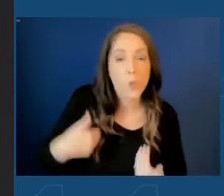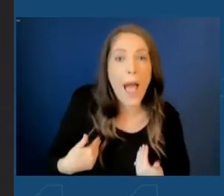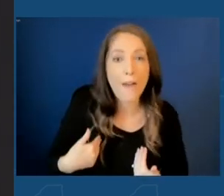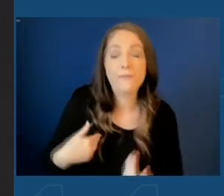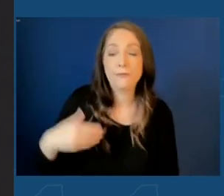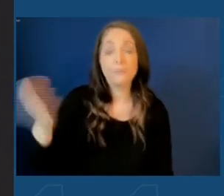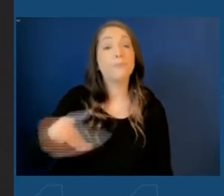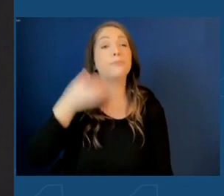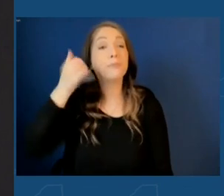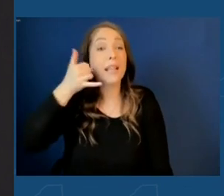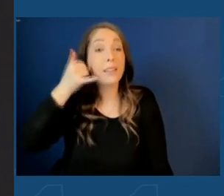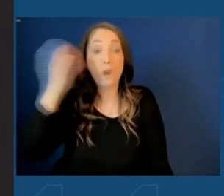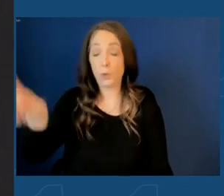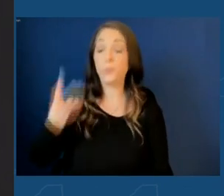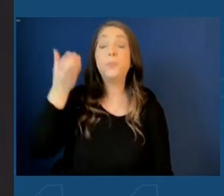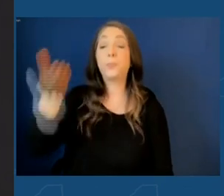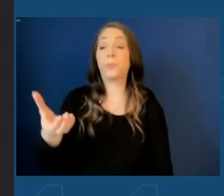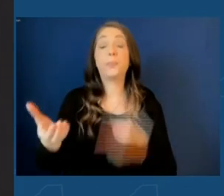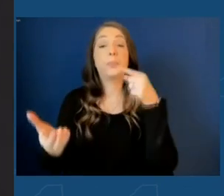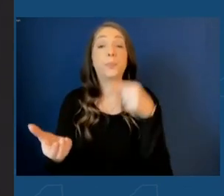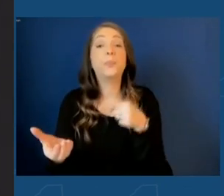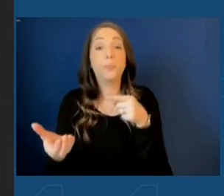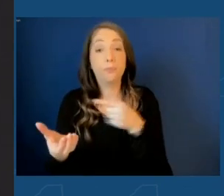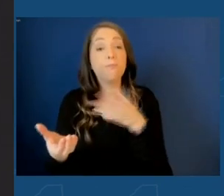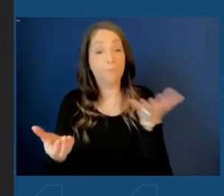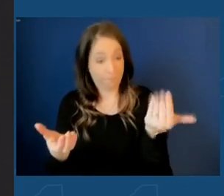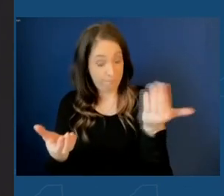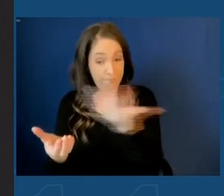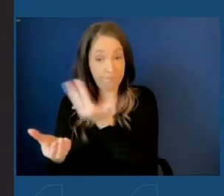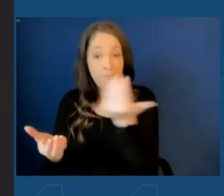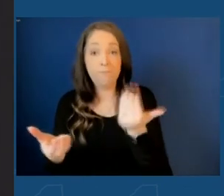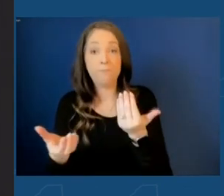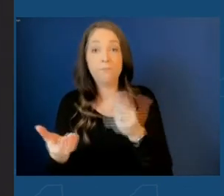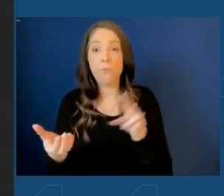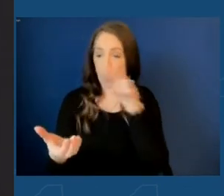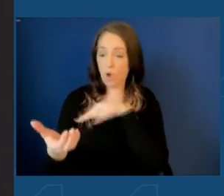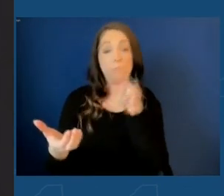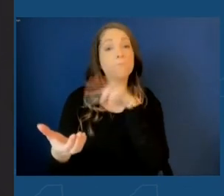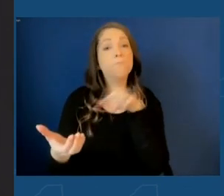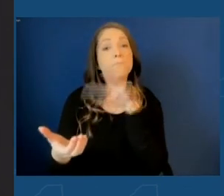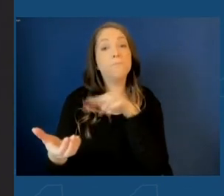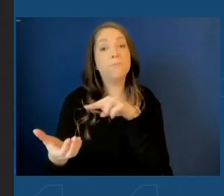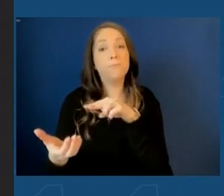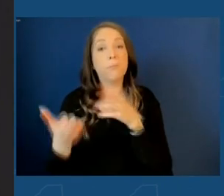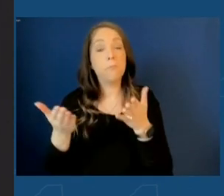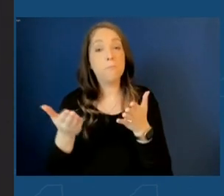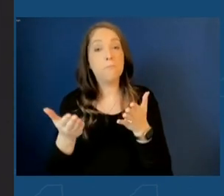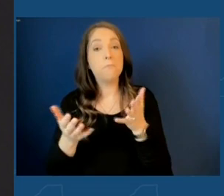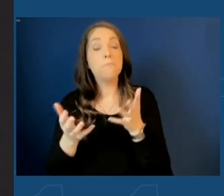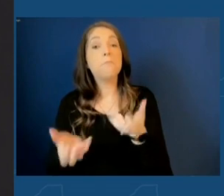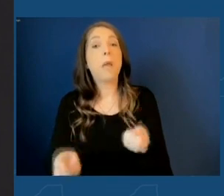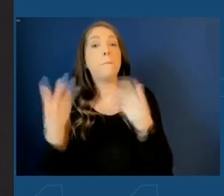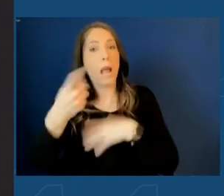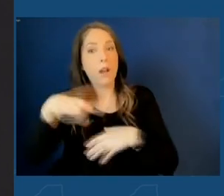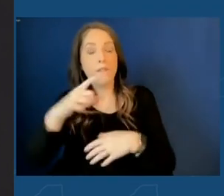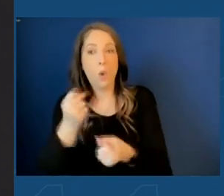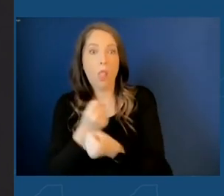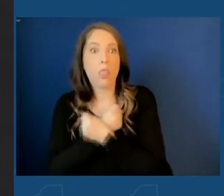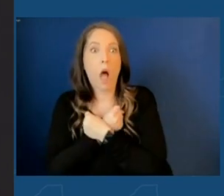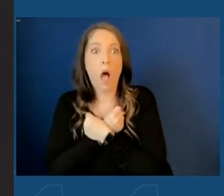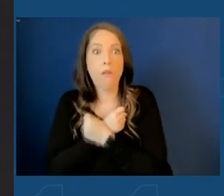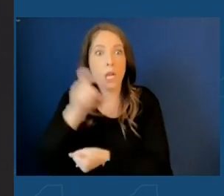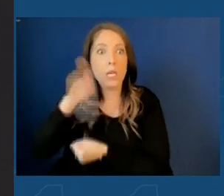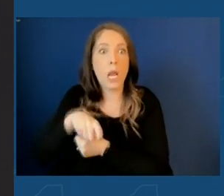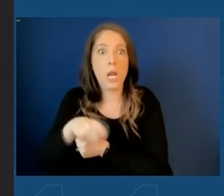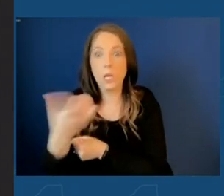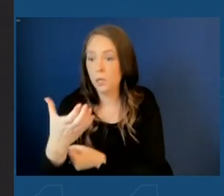Pull out your cell phones. Pull out your cell phones. Now take a look at your cell phone. Many of you love your cell phones. You can't imagine life without your cell